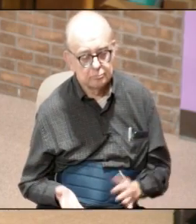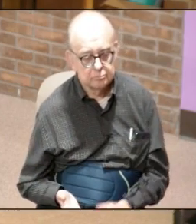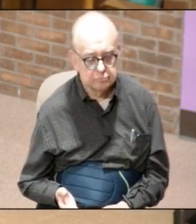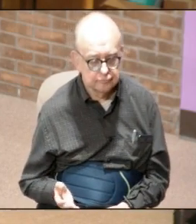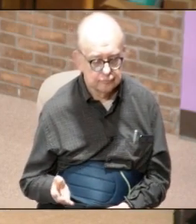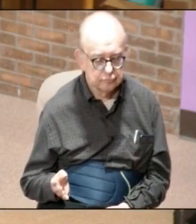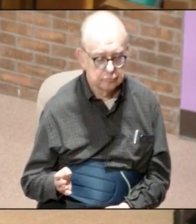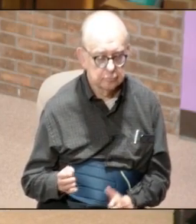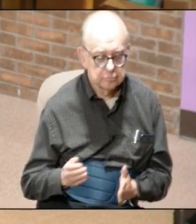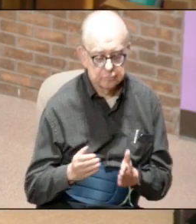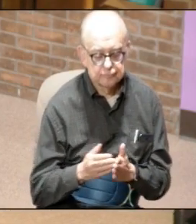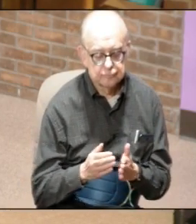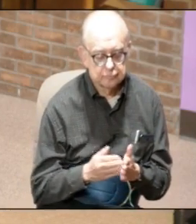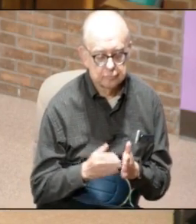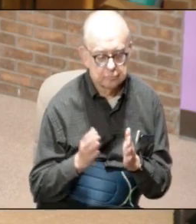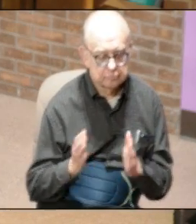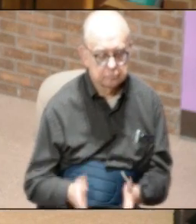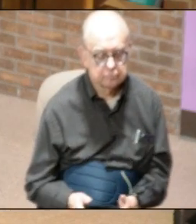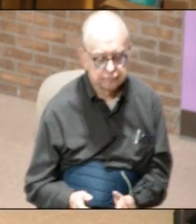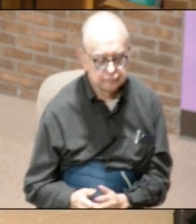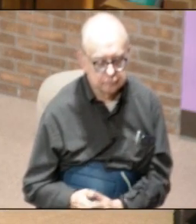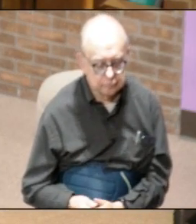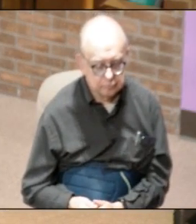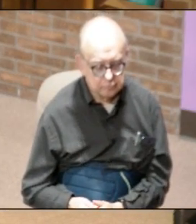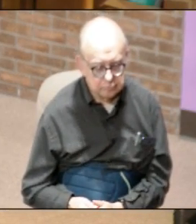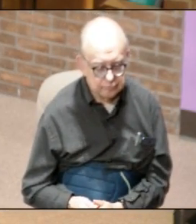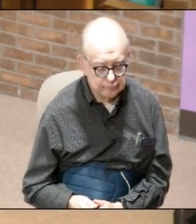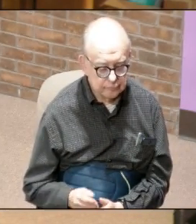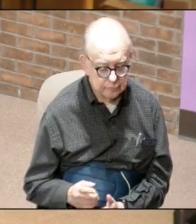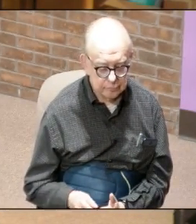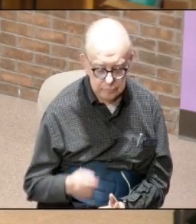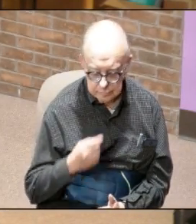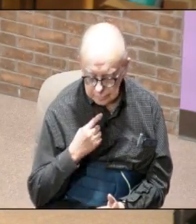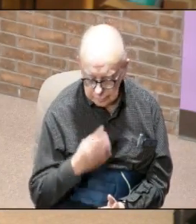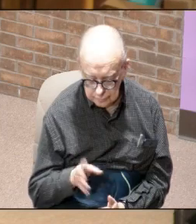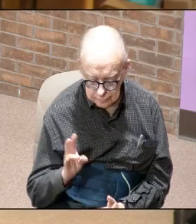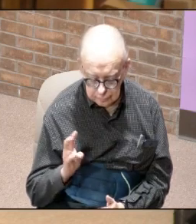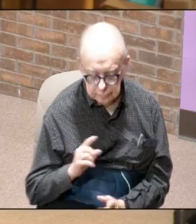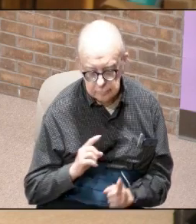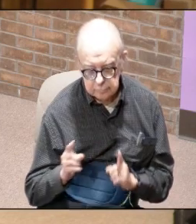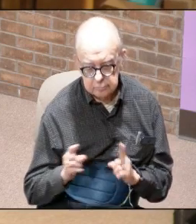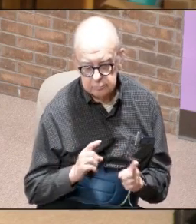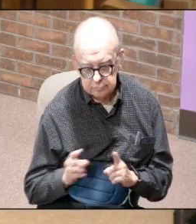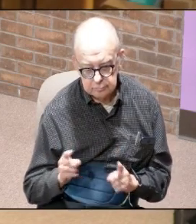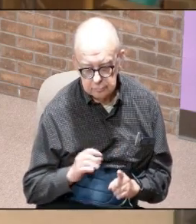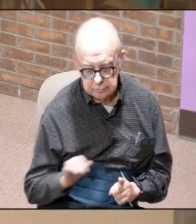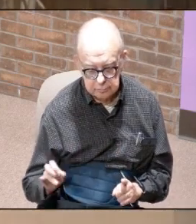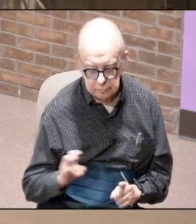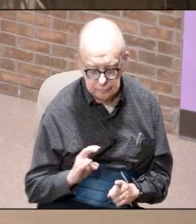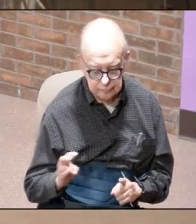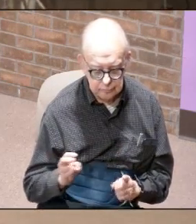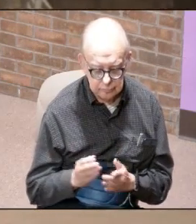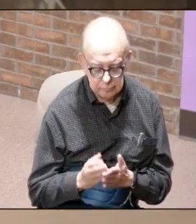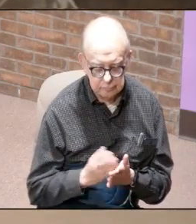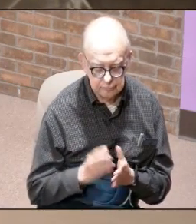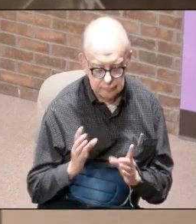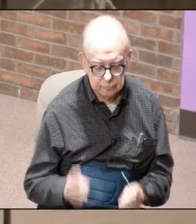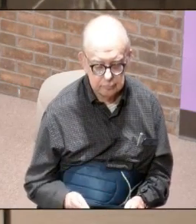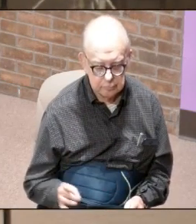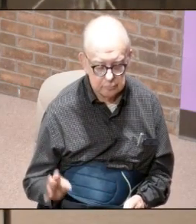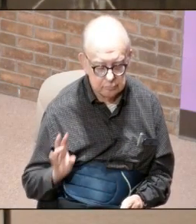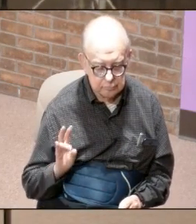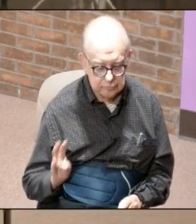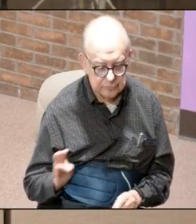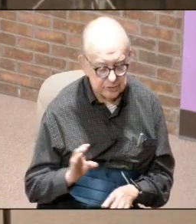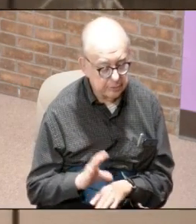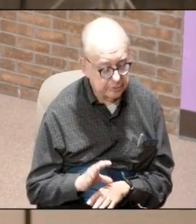a messenger absolutely so what he's saying is the seven stars are the seven messengers of the